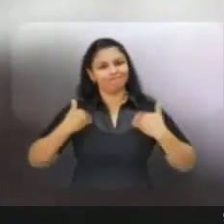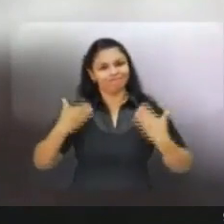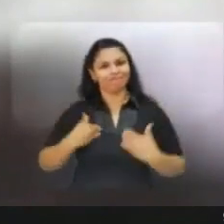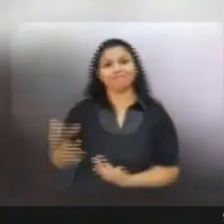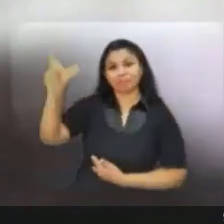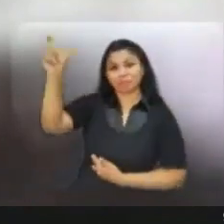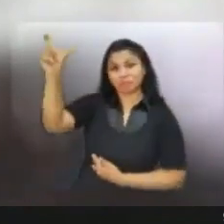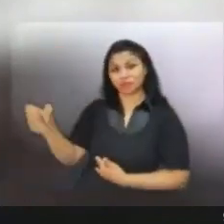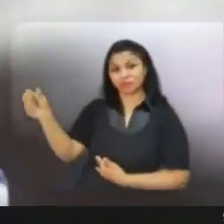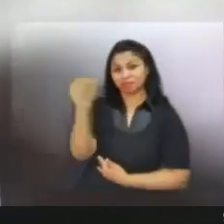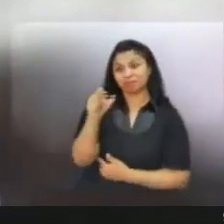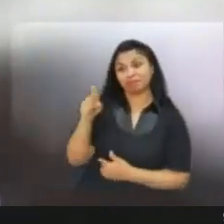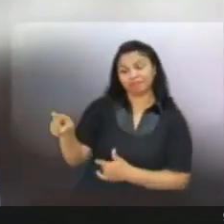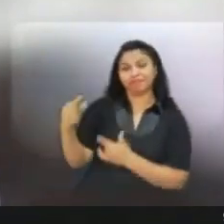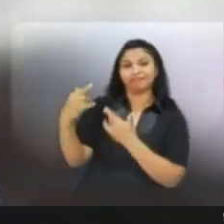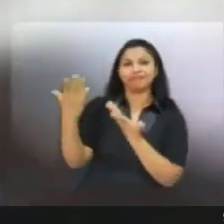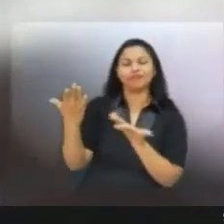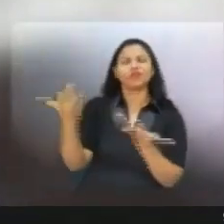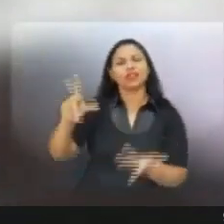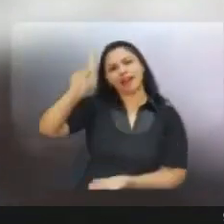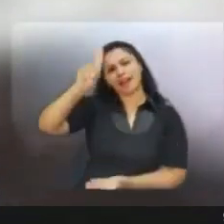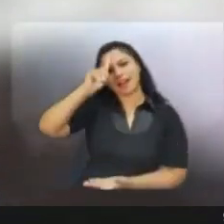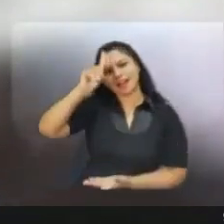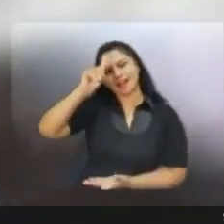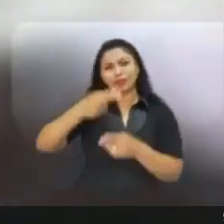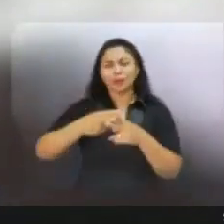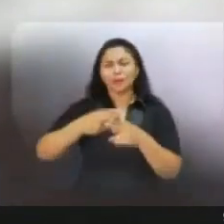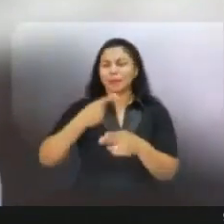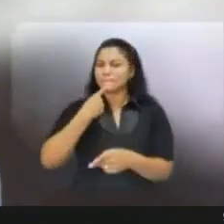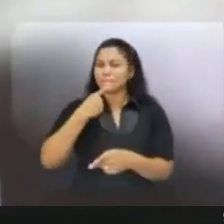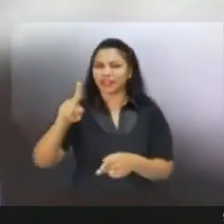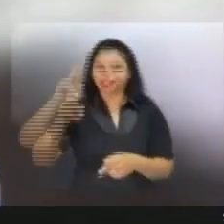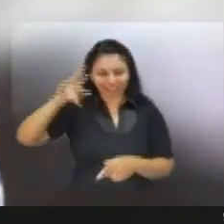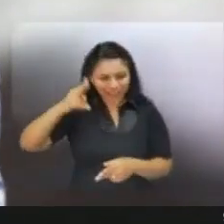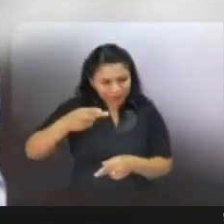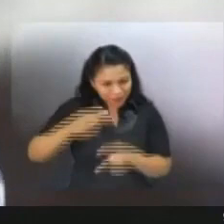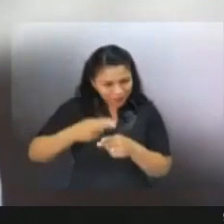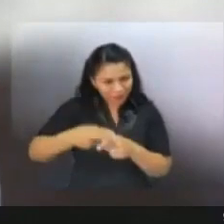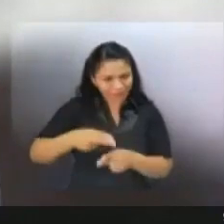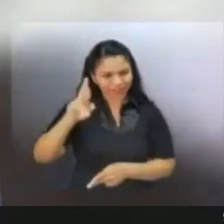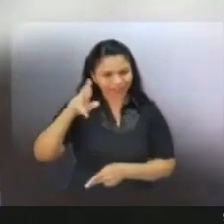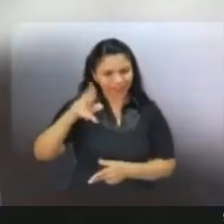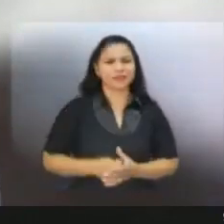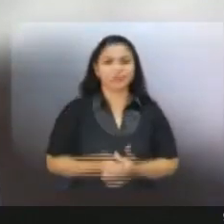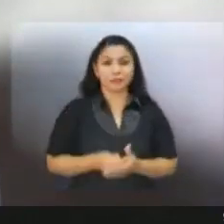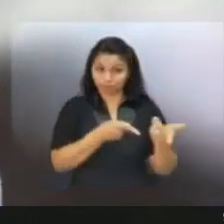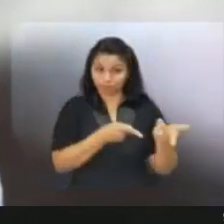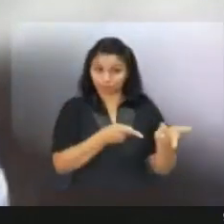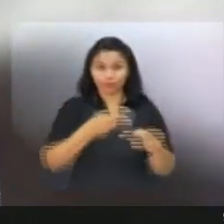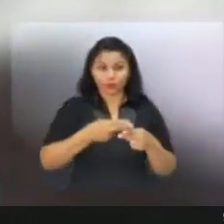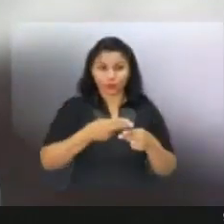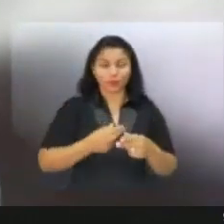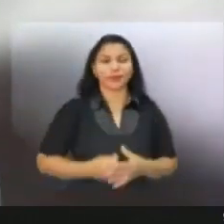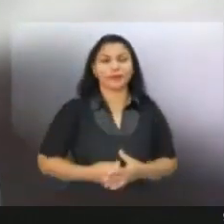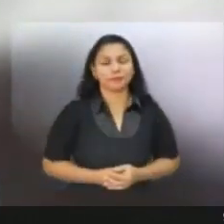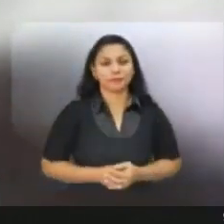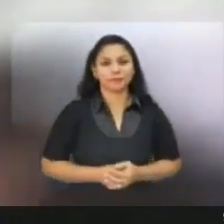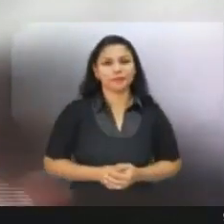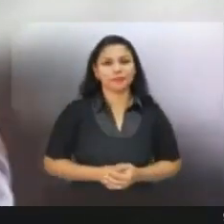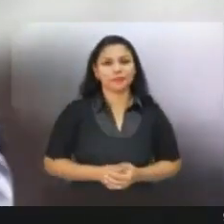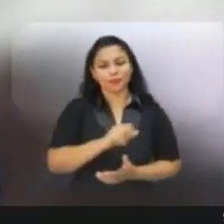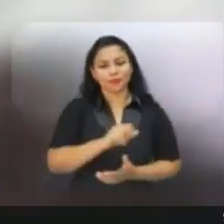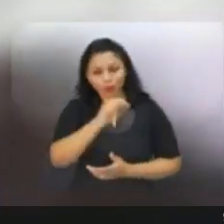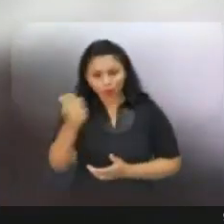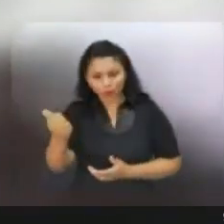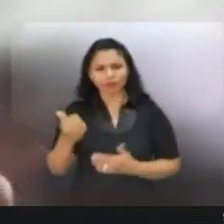the German regulator who did this, not very difficult to pronounce that. And also